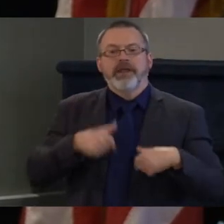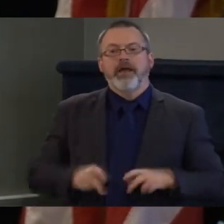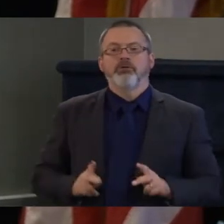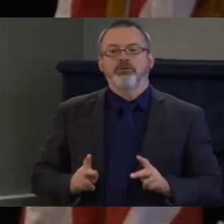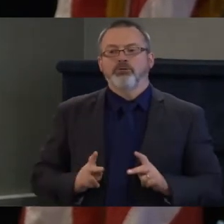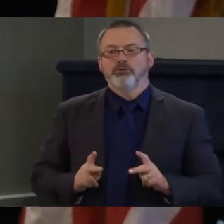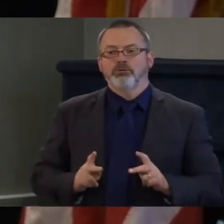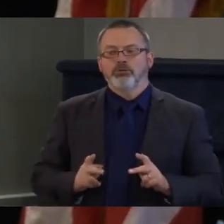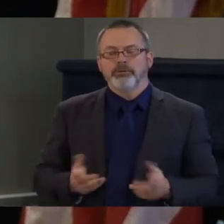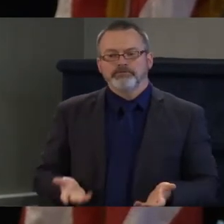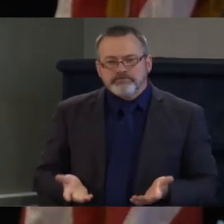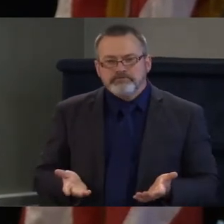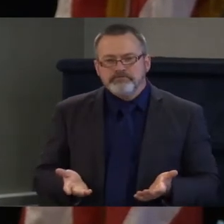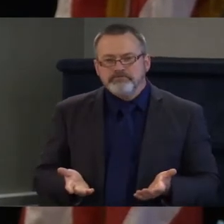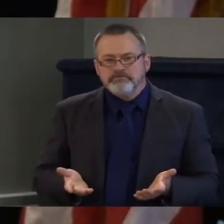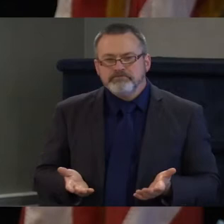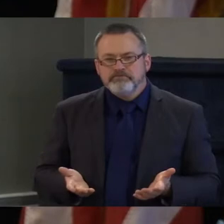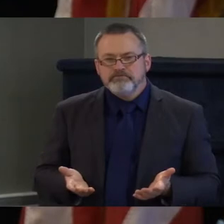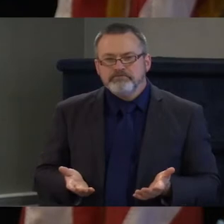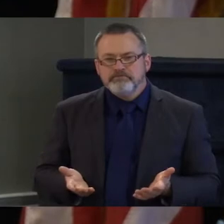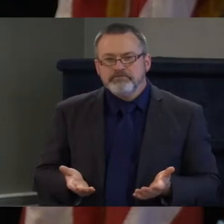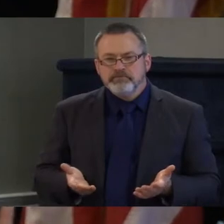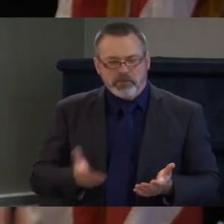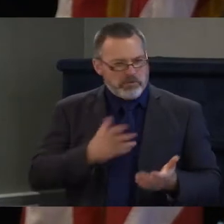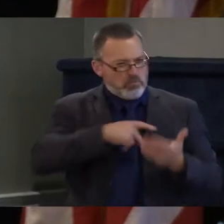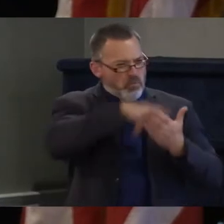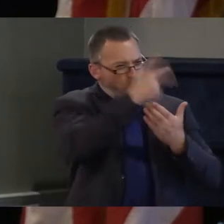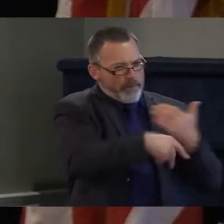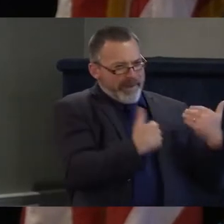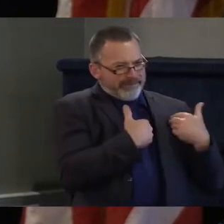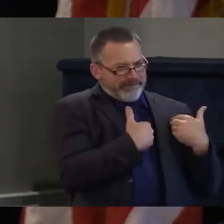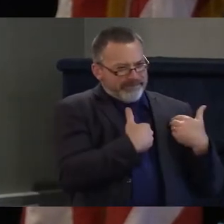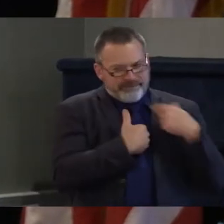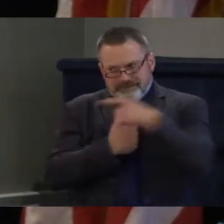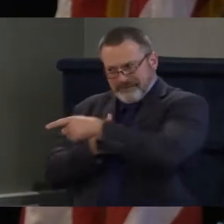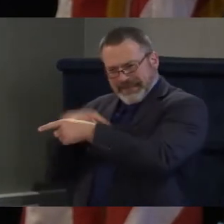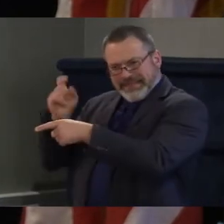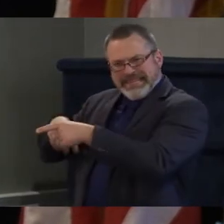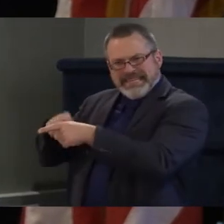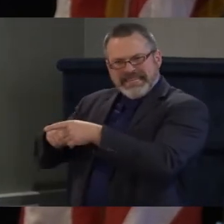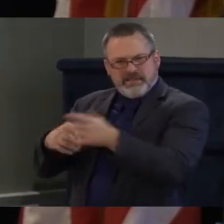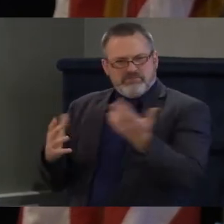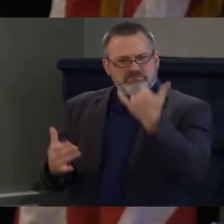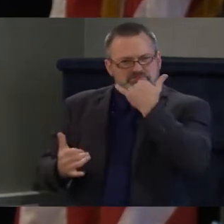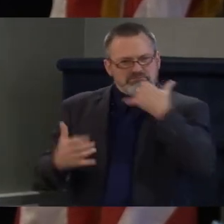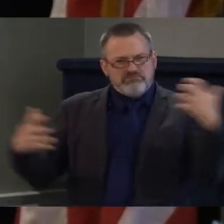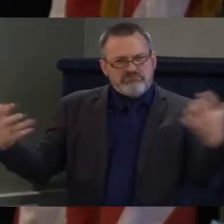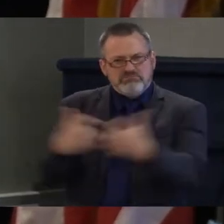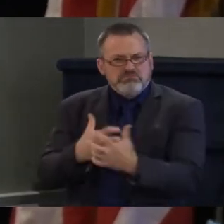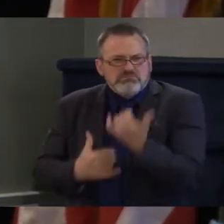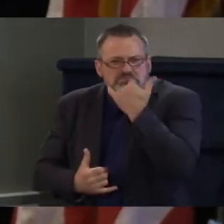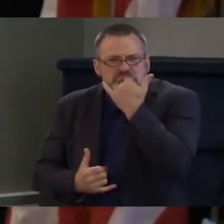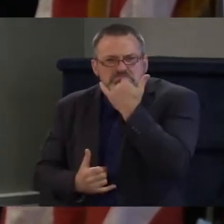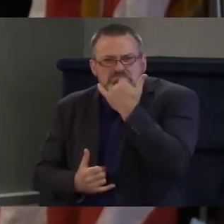there's too much wrong to even begin talking about what's wrong and what needs to be fixed.